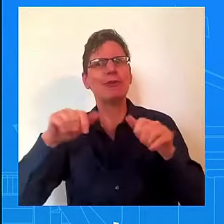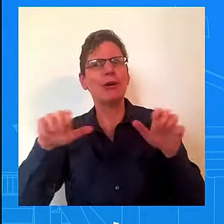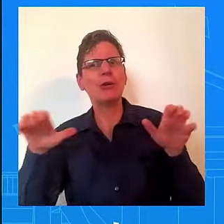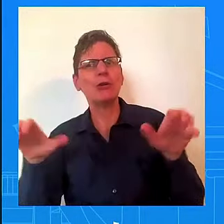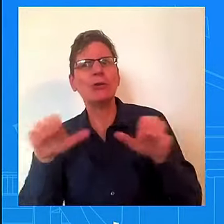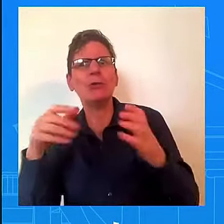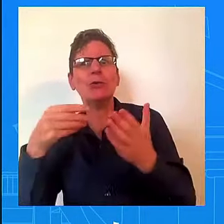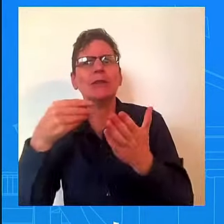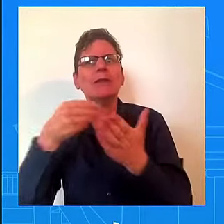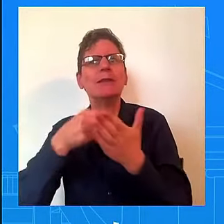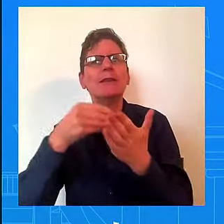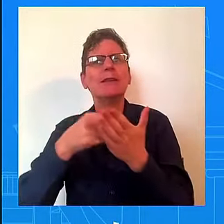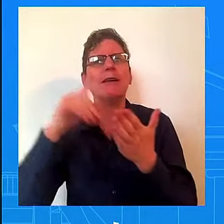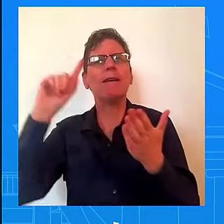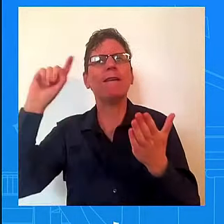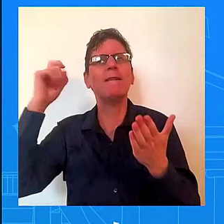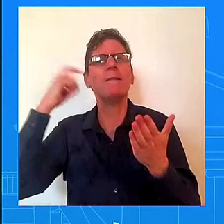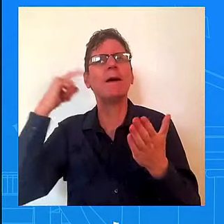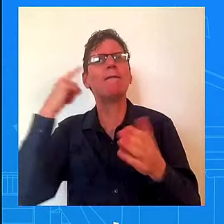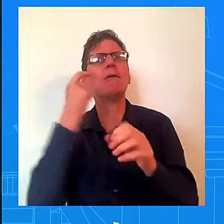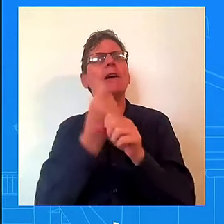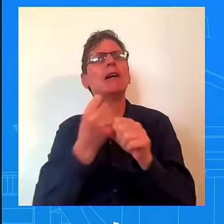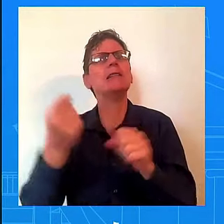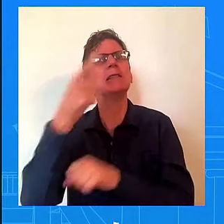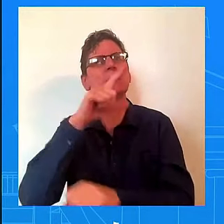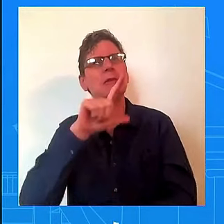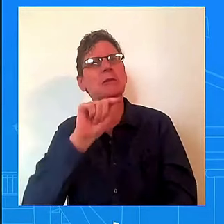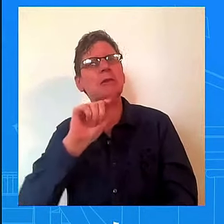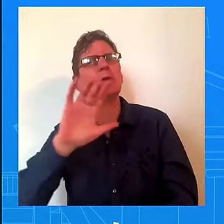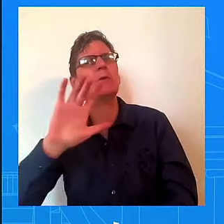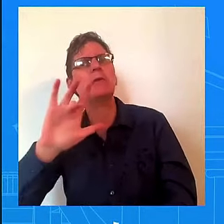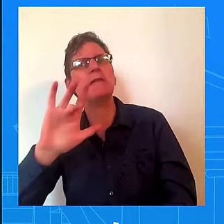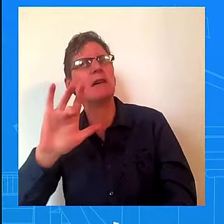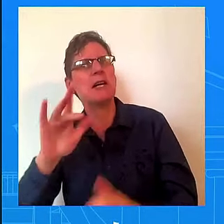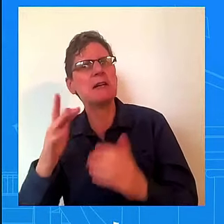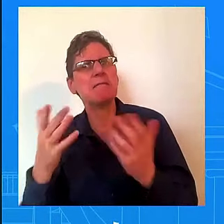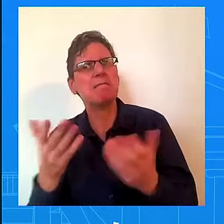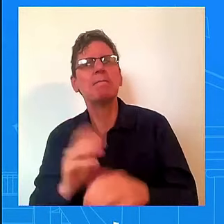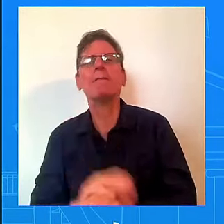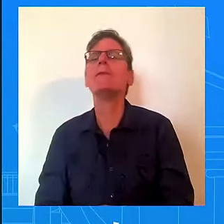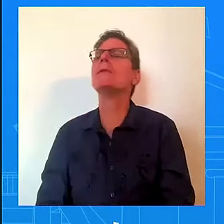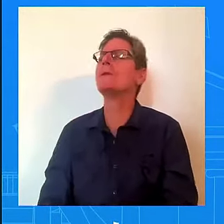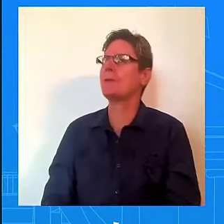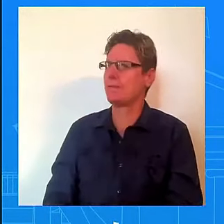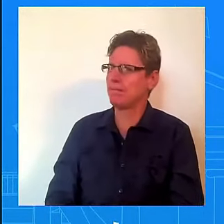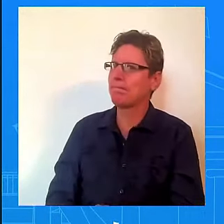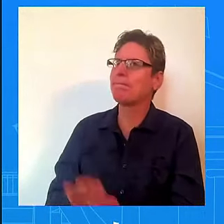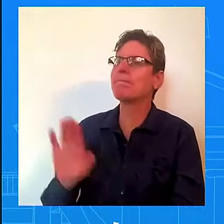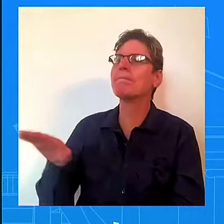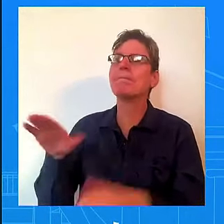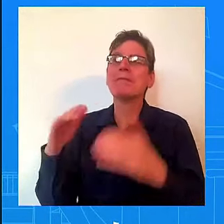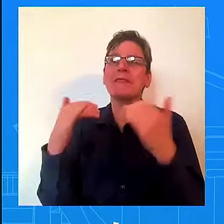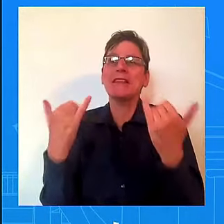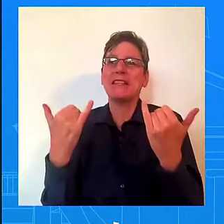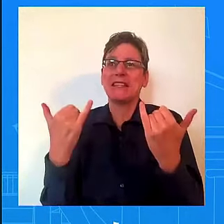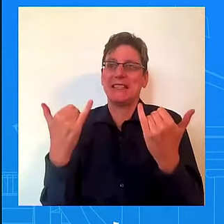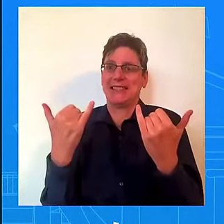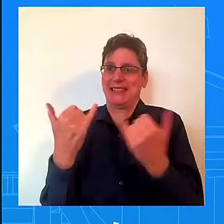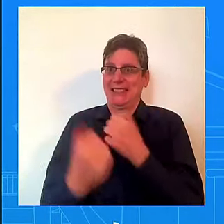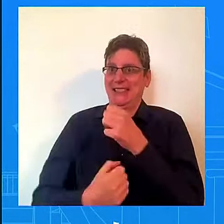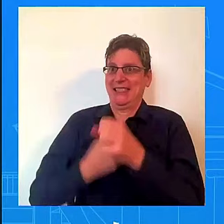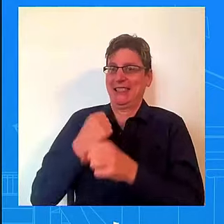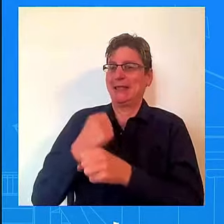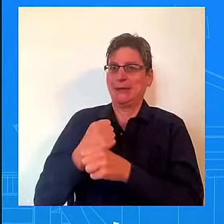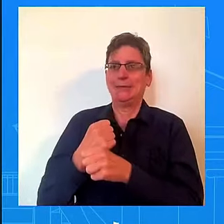another time period during this year, this time of year, I should say. Look, House Republicans